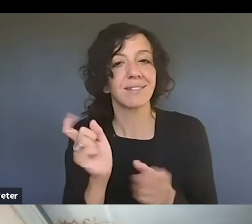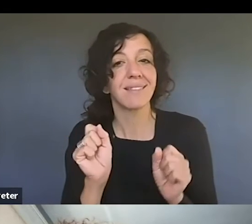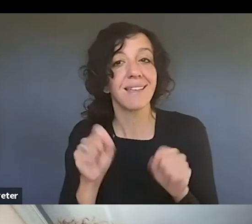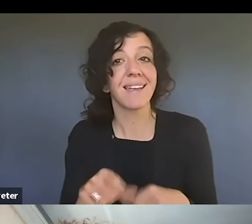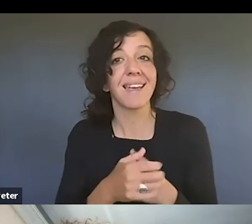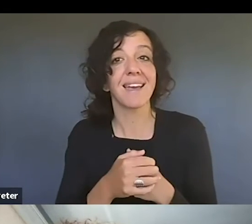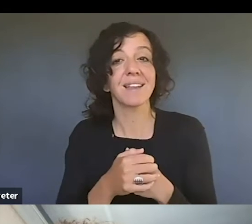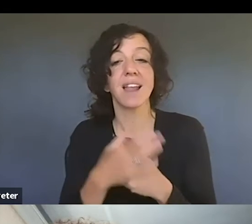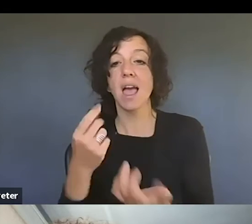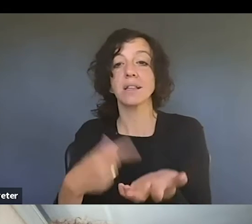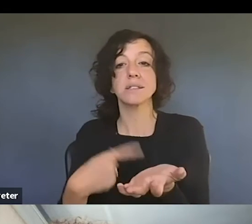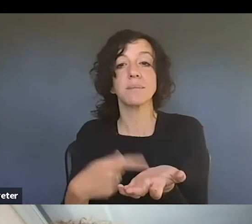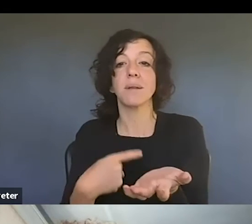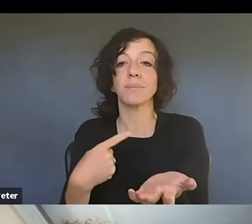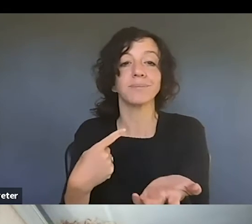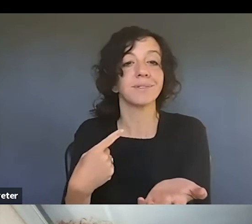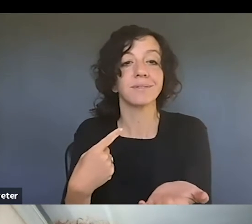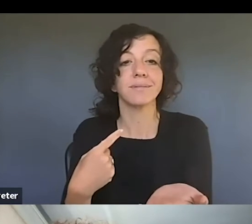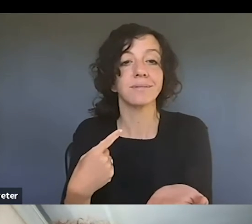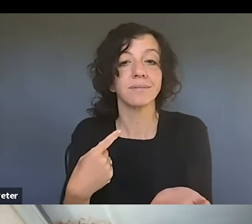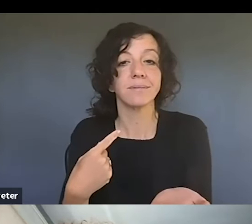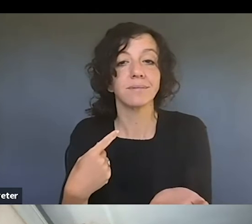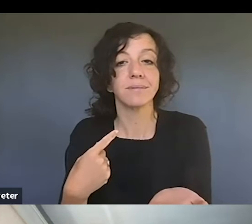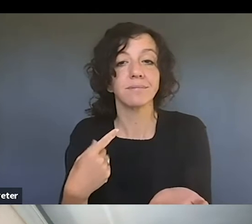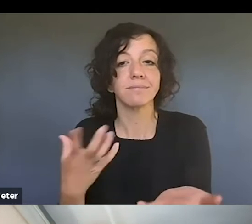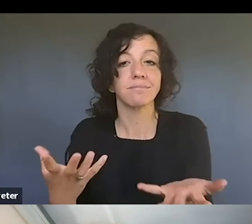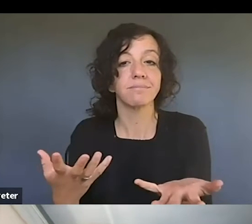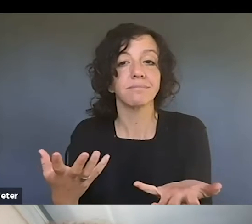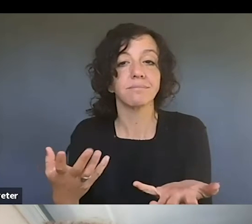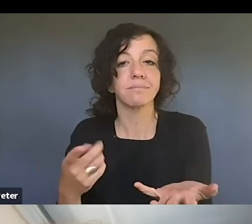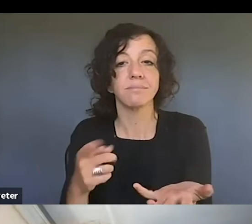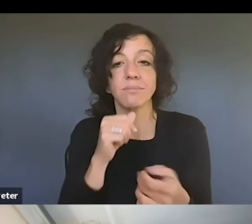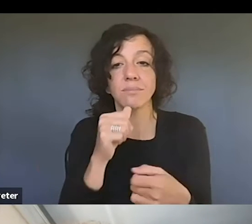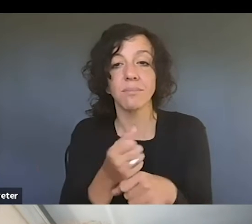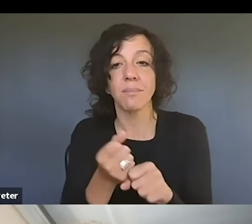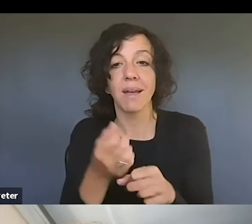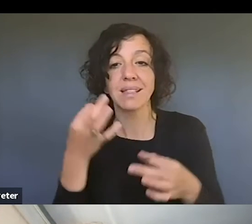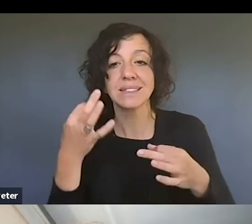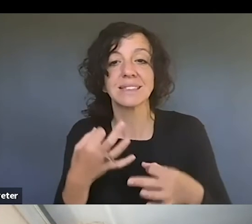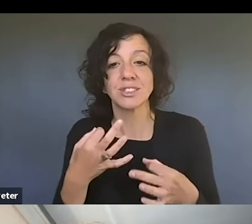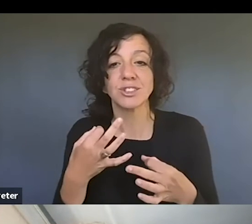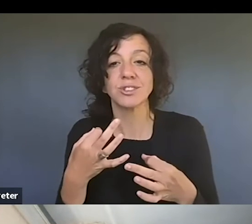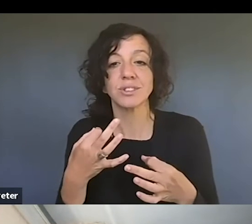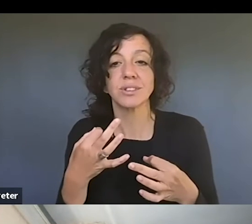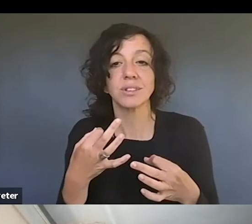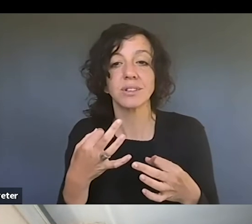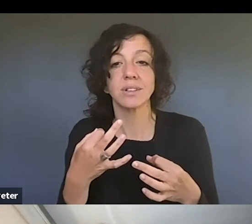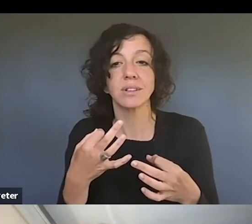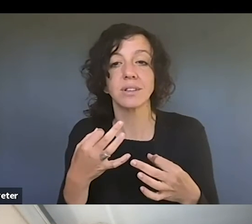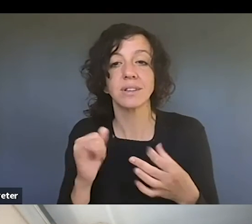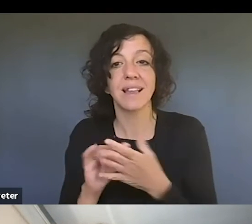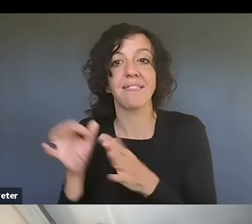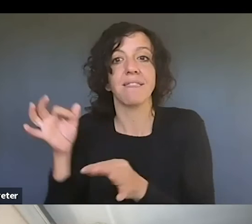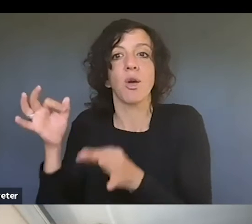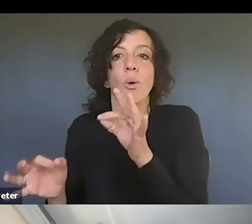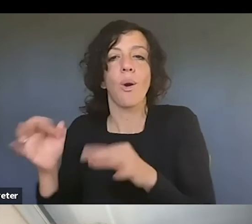And sometimes, you know, you, you, know, don't make the decision that the court thinks you should